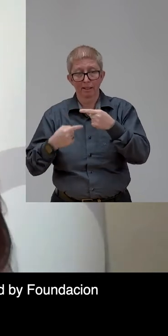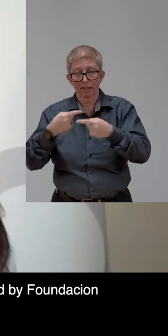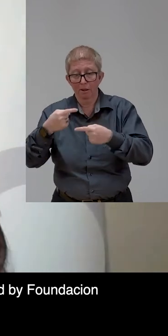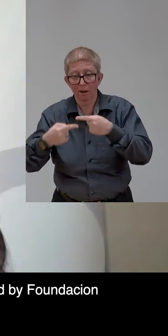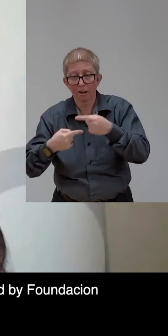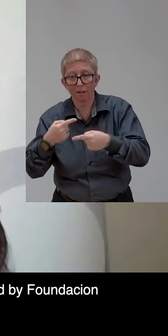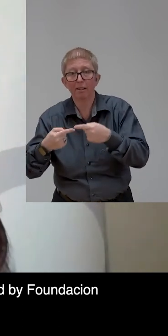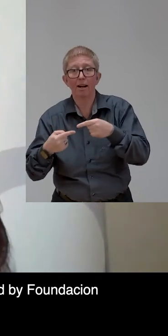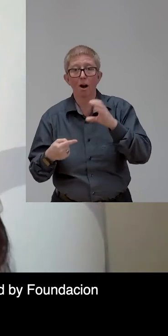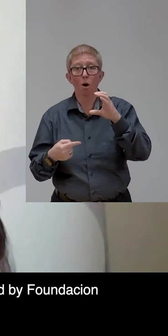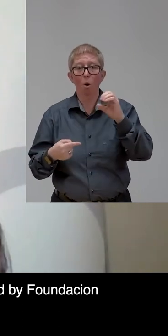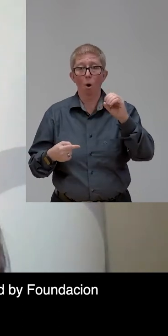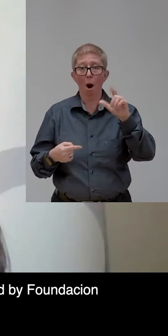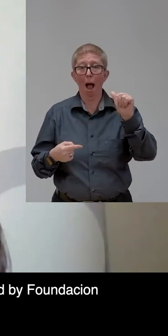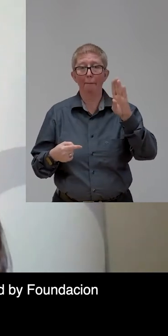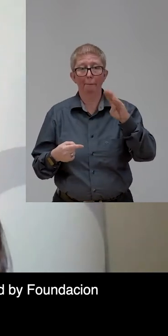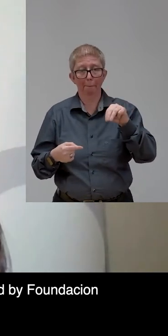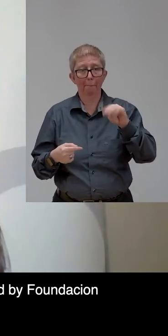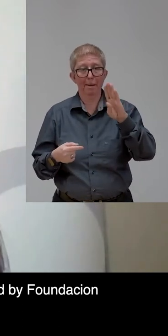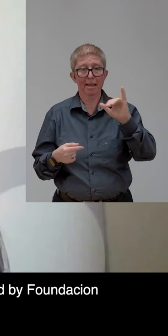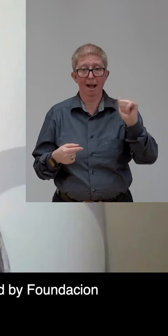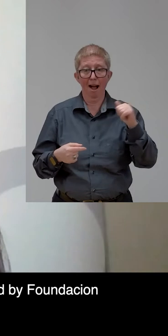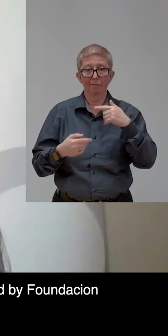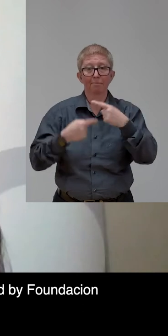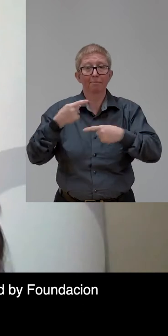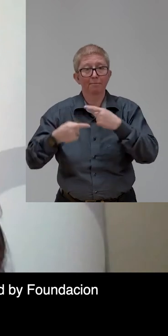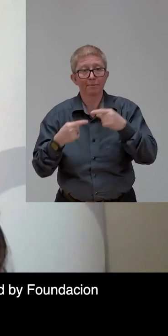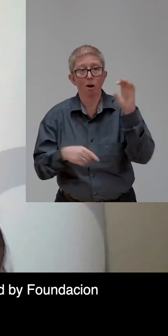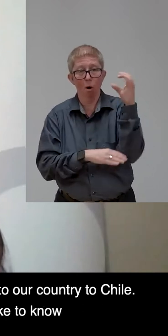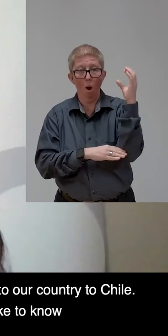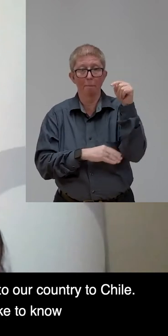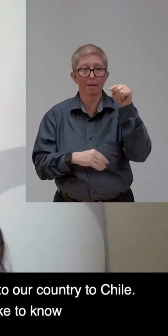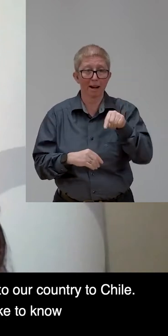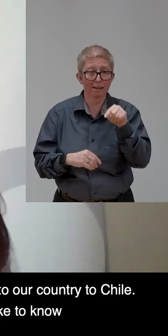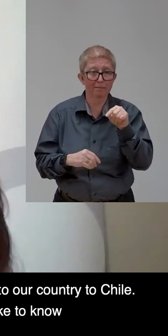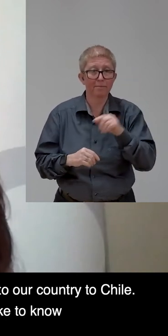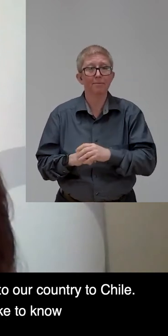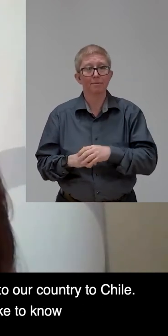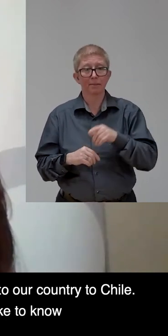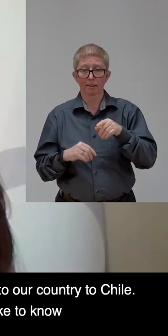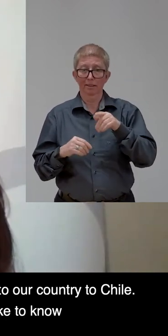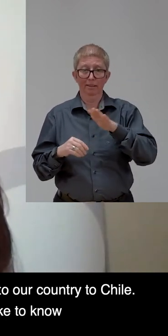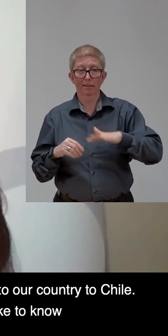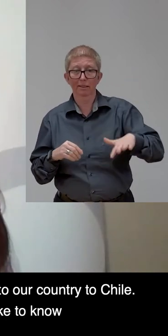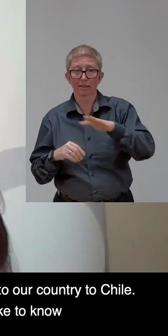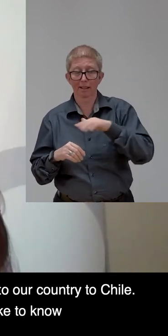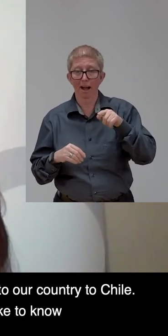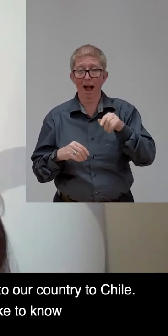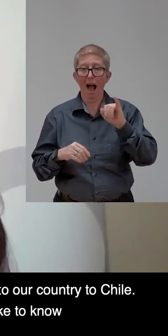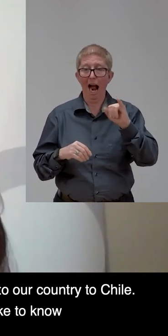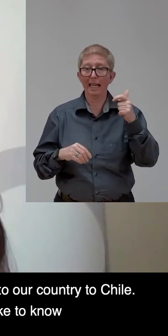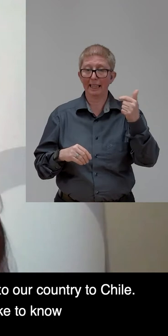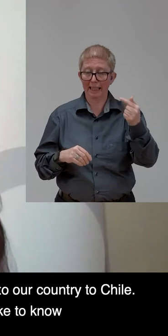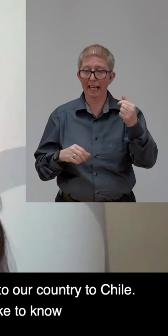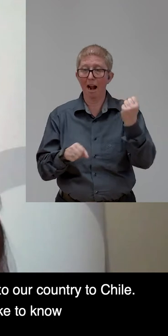Corona and also for the IDV Lab. And it was an initiative that it was very